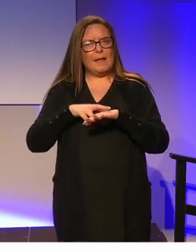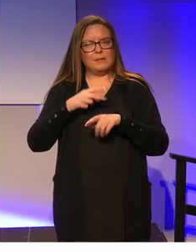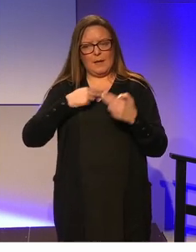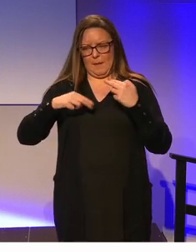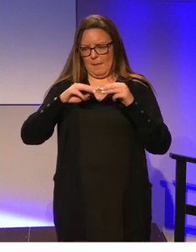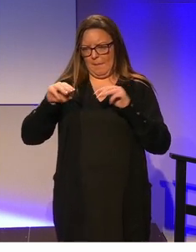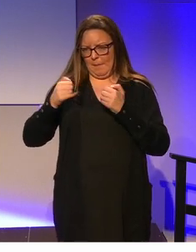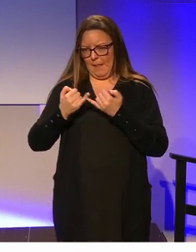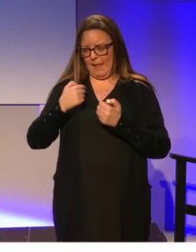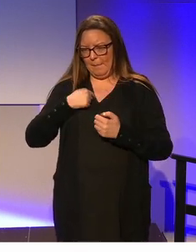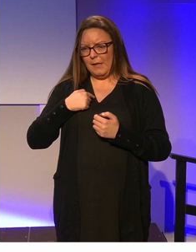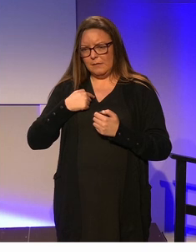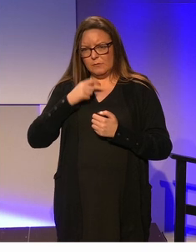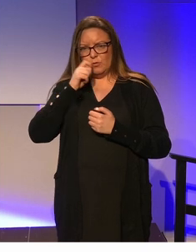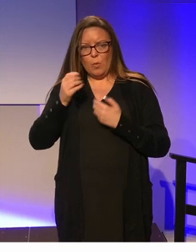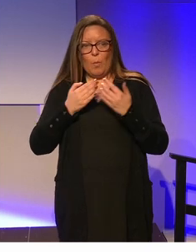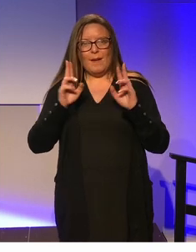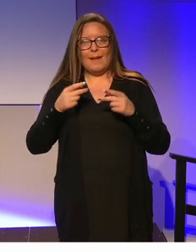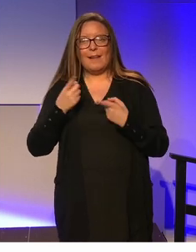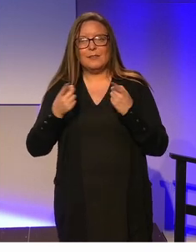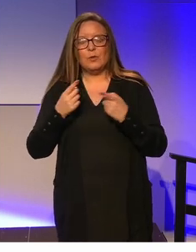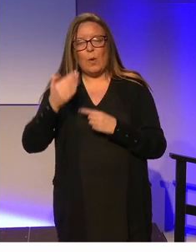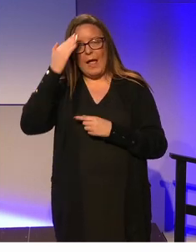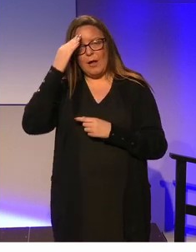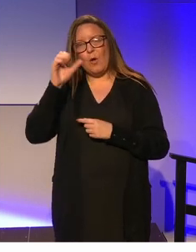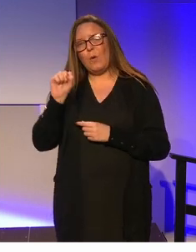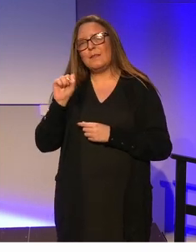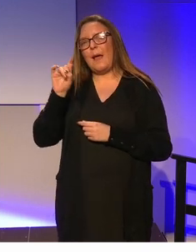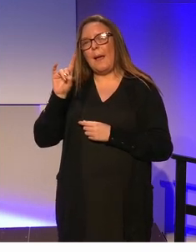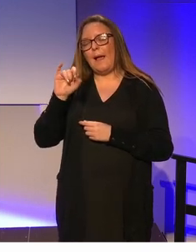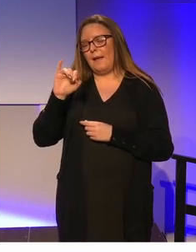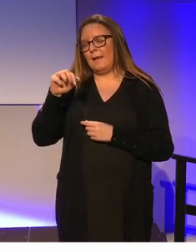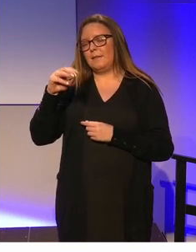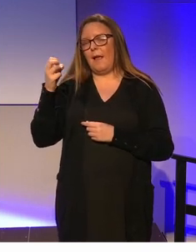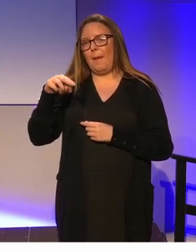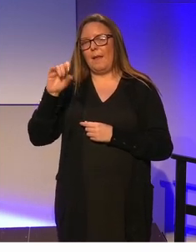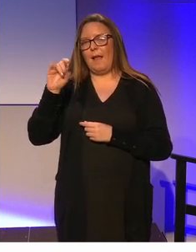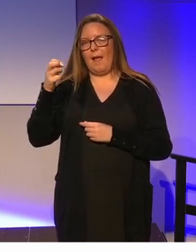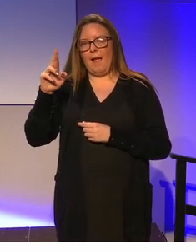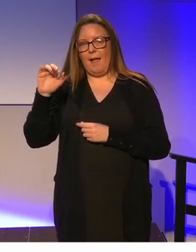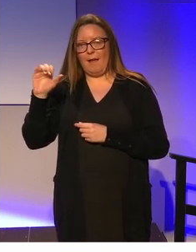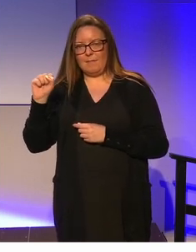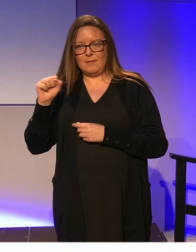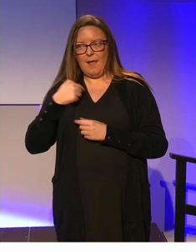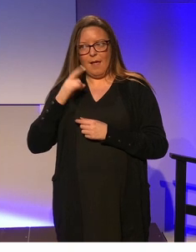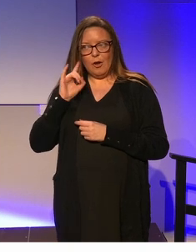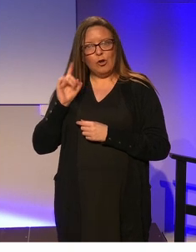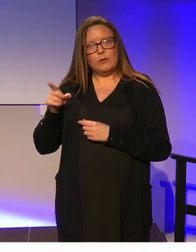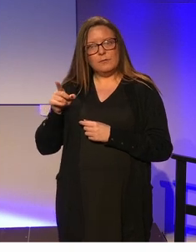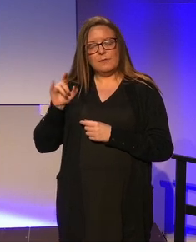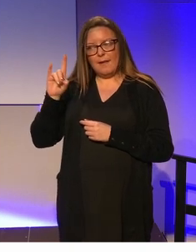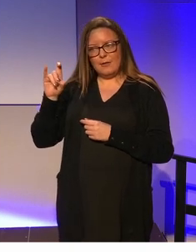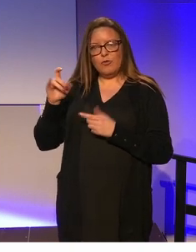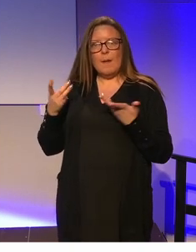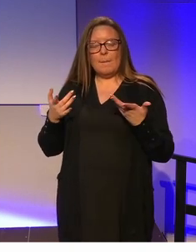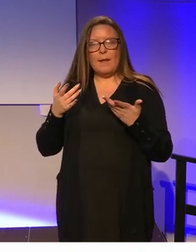people like me are informed of what they can do. I know Simon Harris is bringing it in, I believe. I follow him on Instagram and I heard it. I was so happy because I